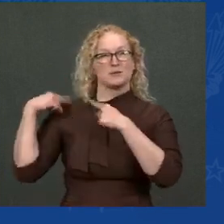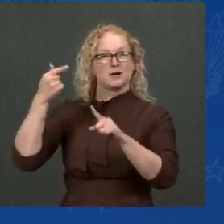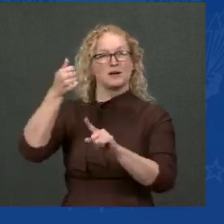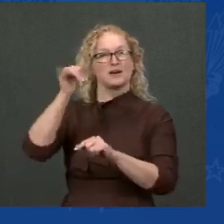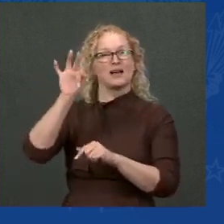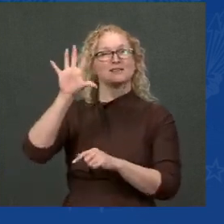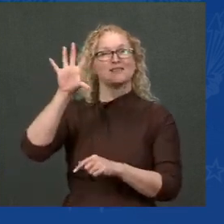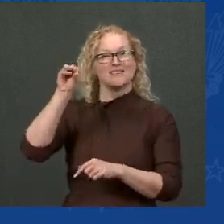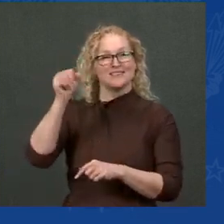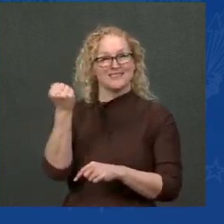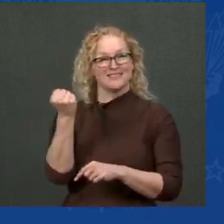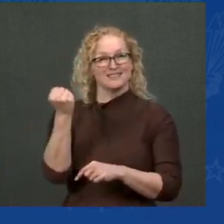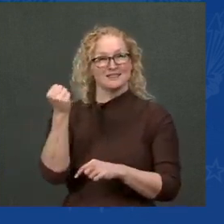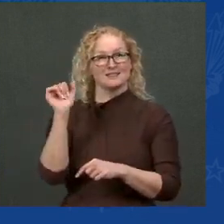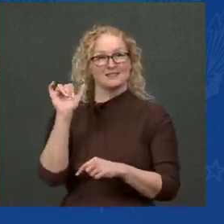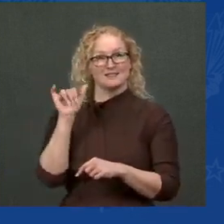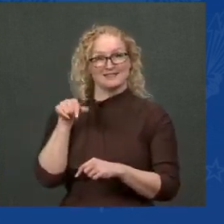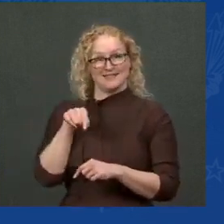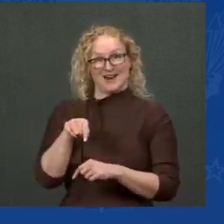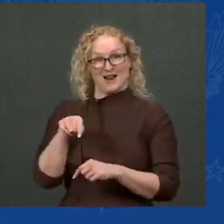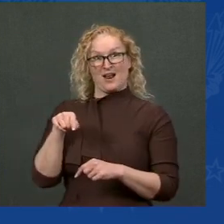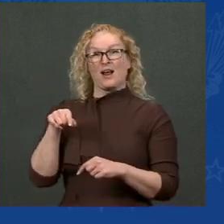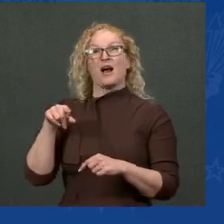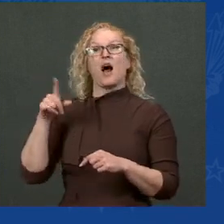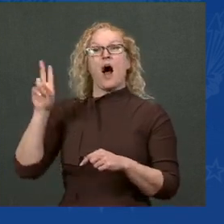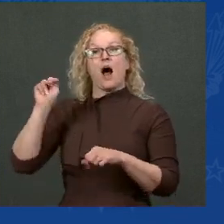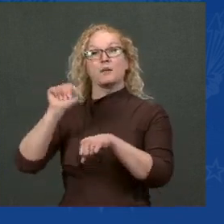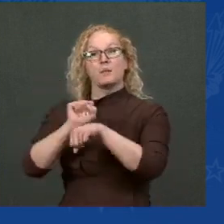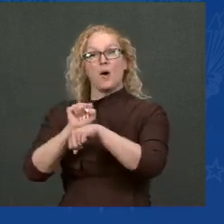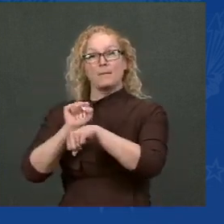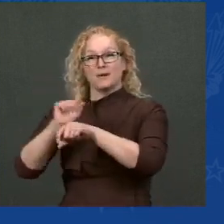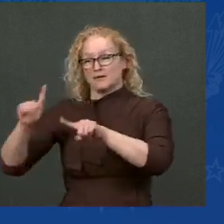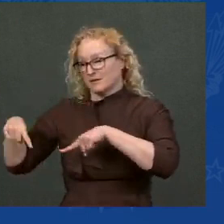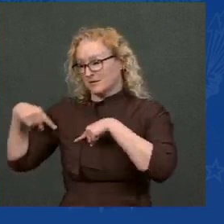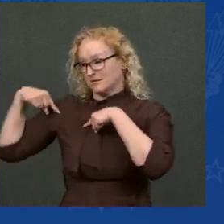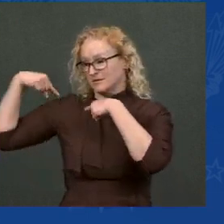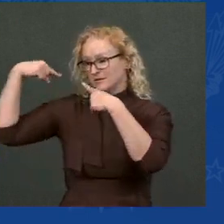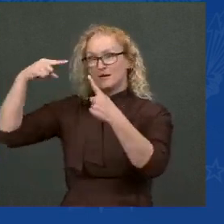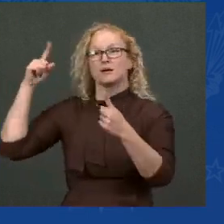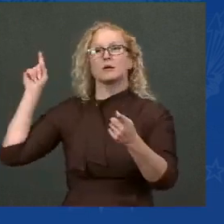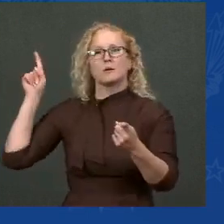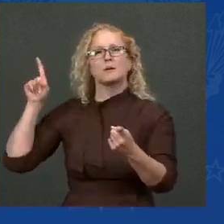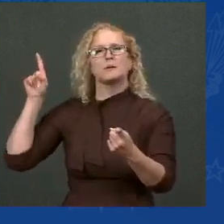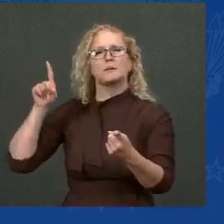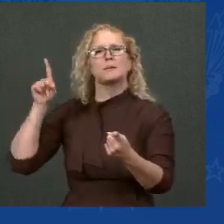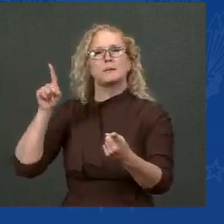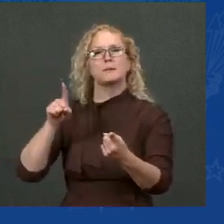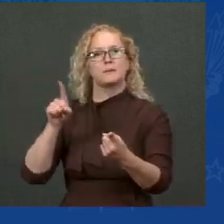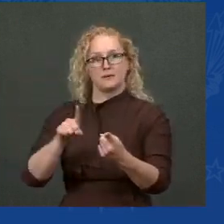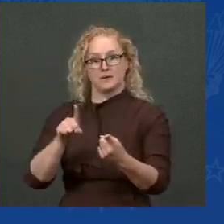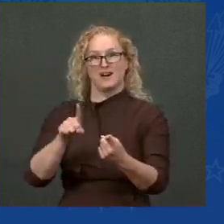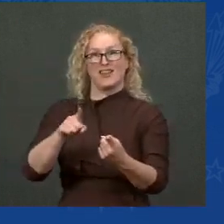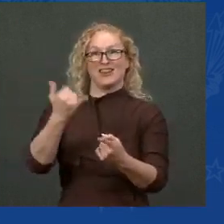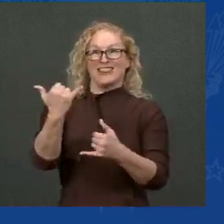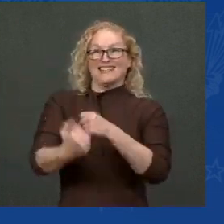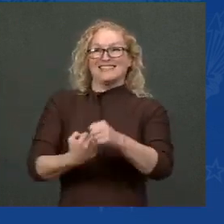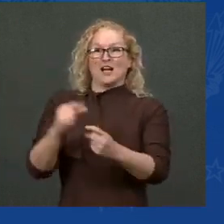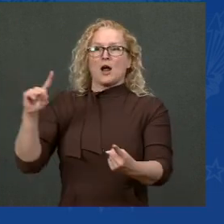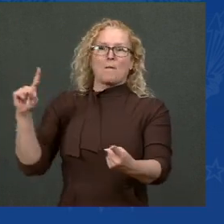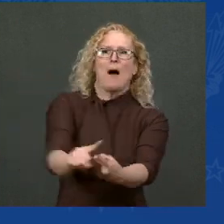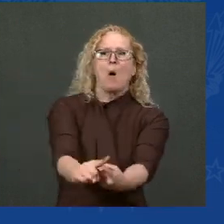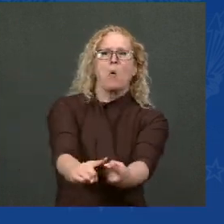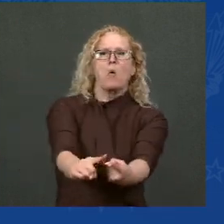in this year than since 1950. And not only are more Americans working, working Americans are seeing their